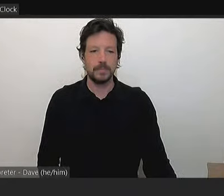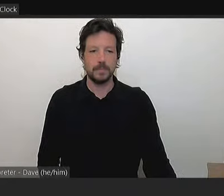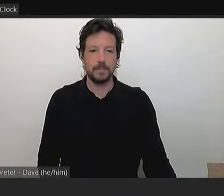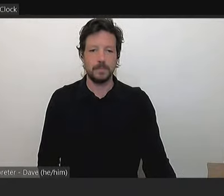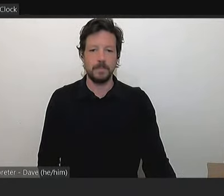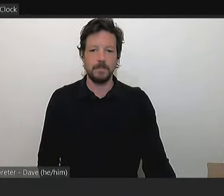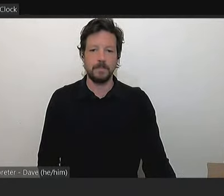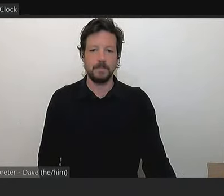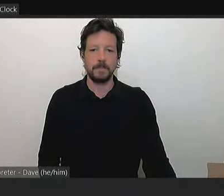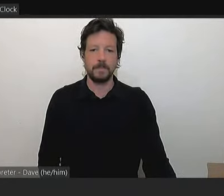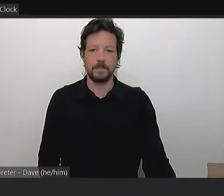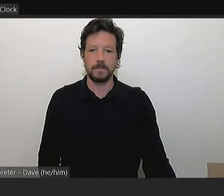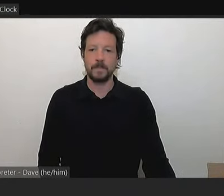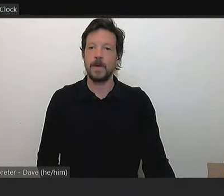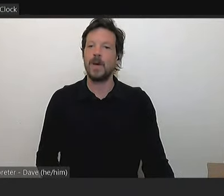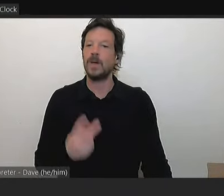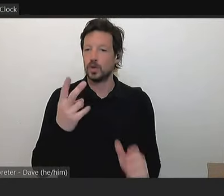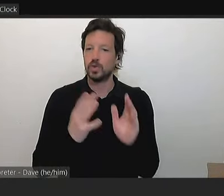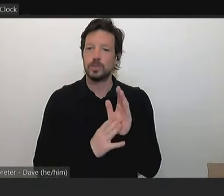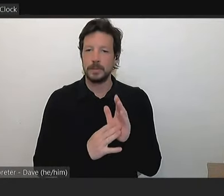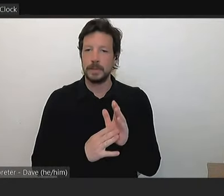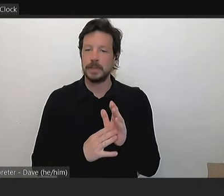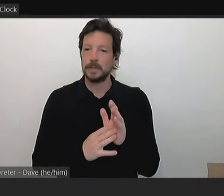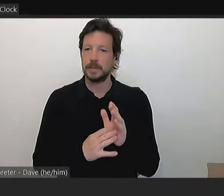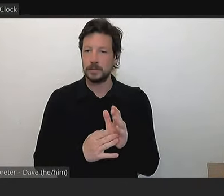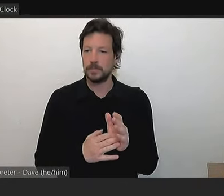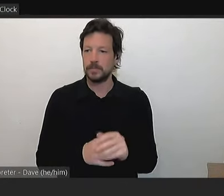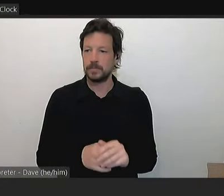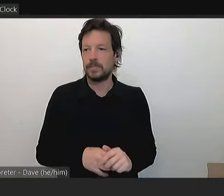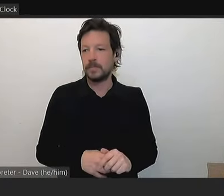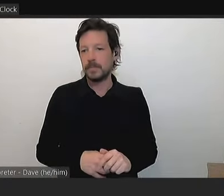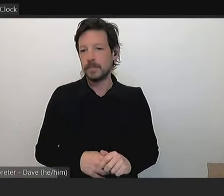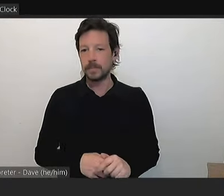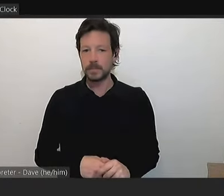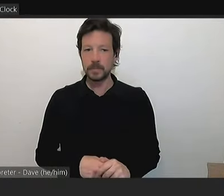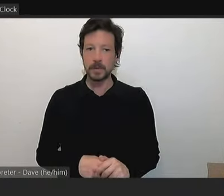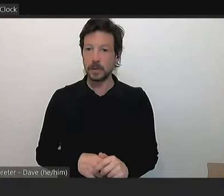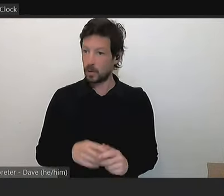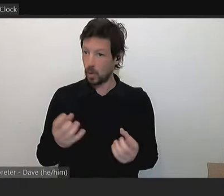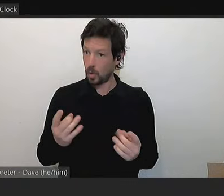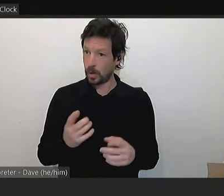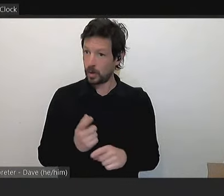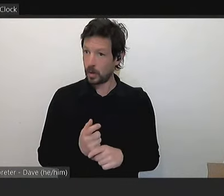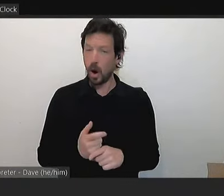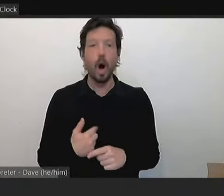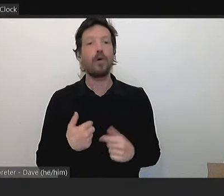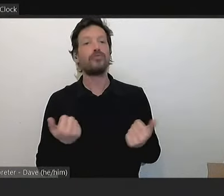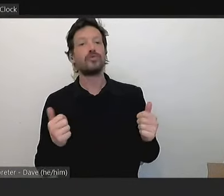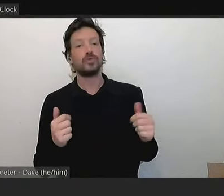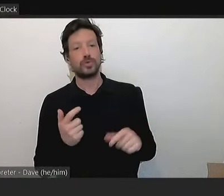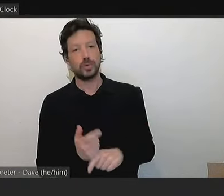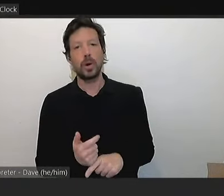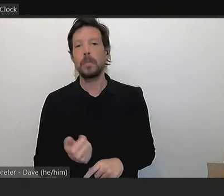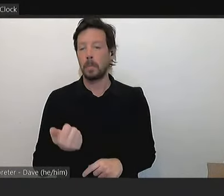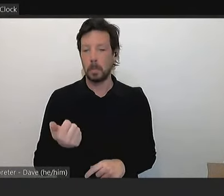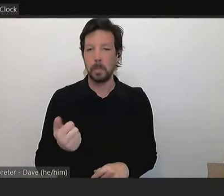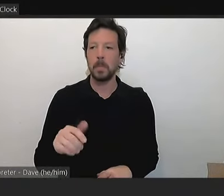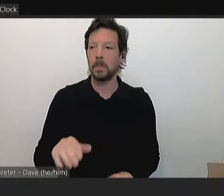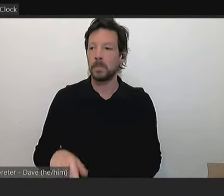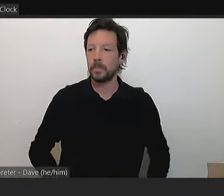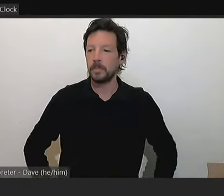You have two minutes, I believe, that you have registered. Have you already spoken? Have you spoken. Okay, no problem. Thank you.